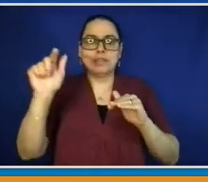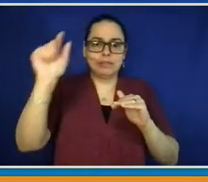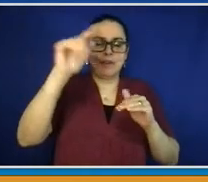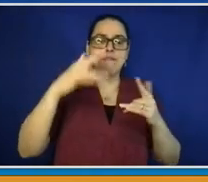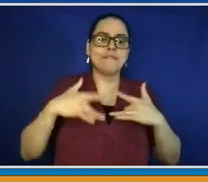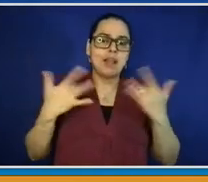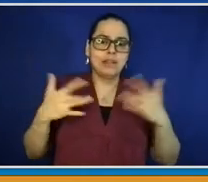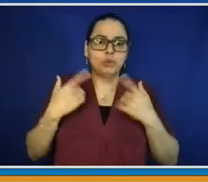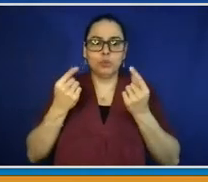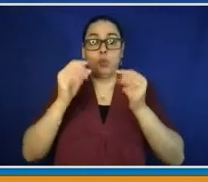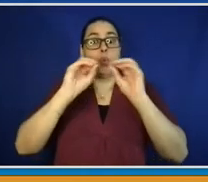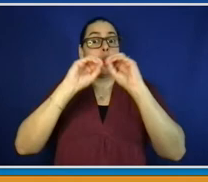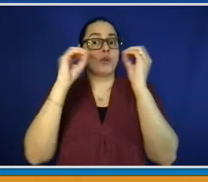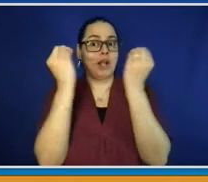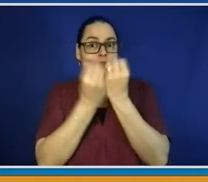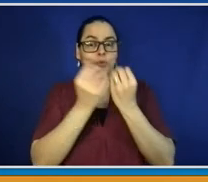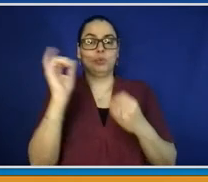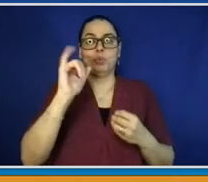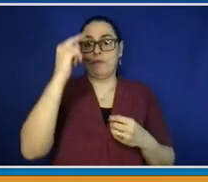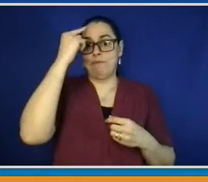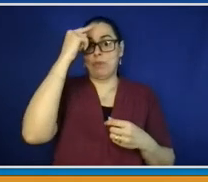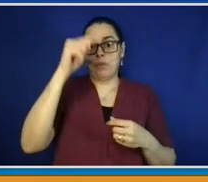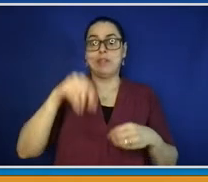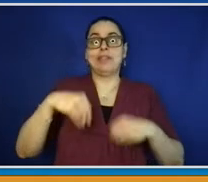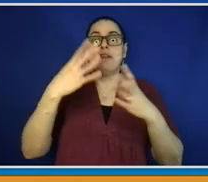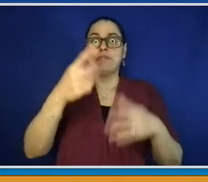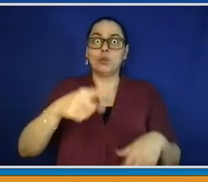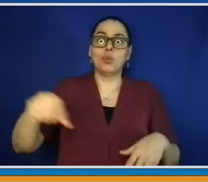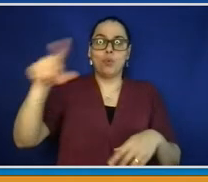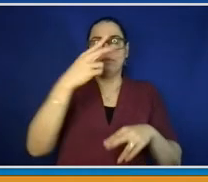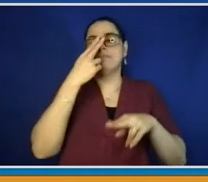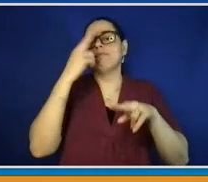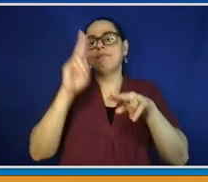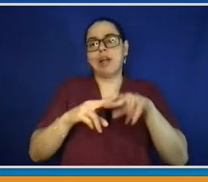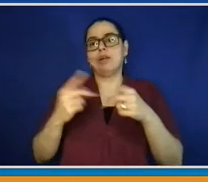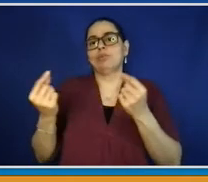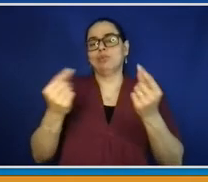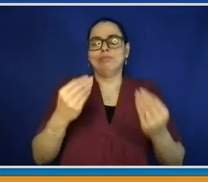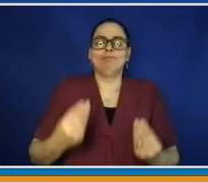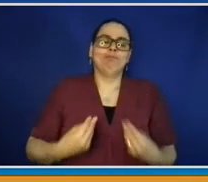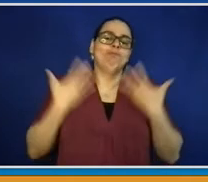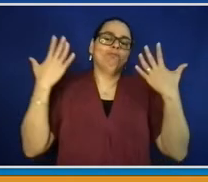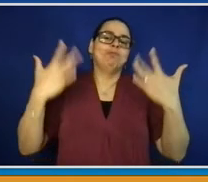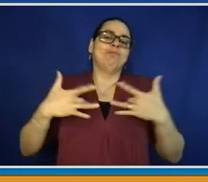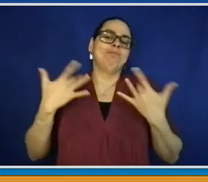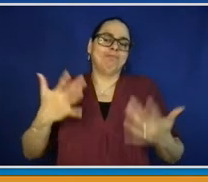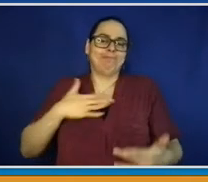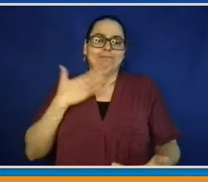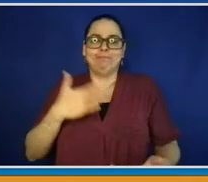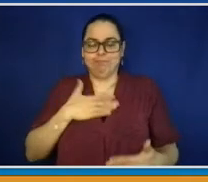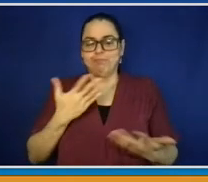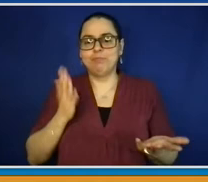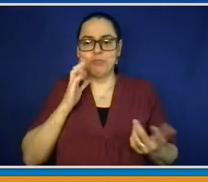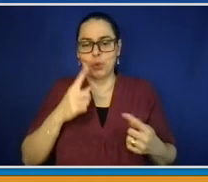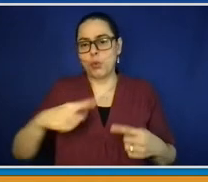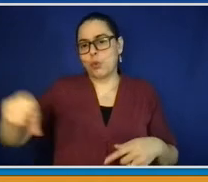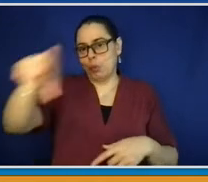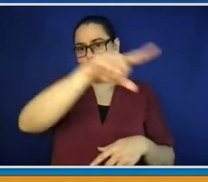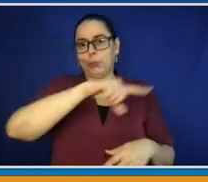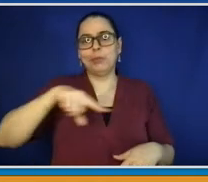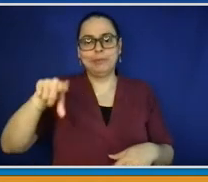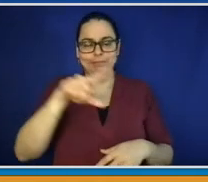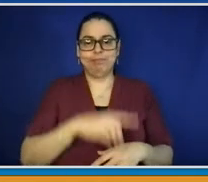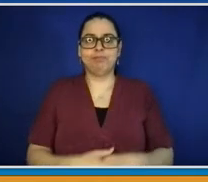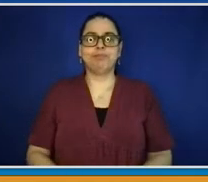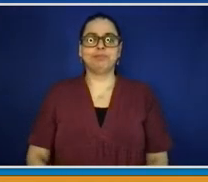So we now are in a period of early voting before primary season. A number of years ago, not many years ago, New